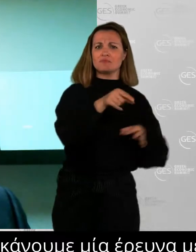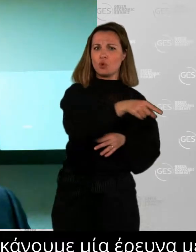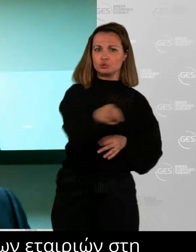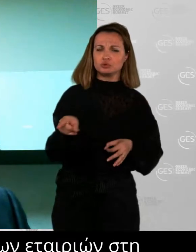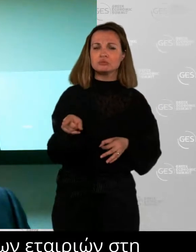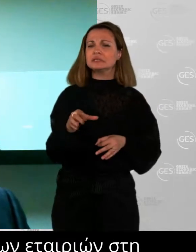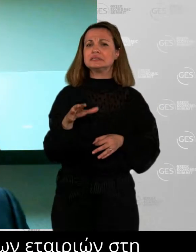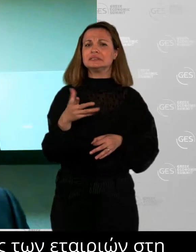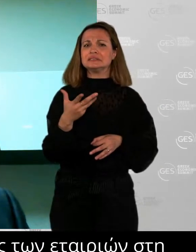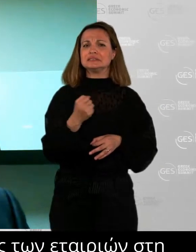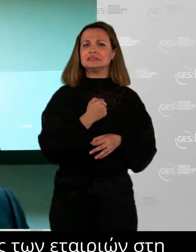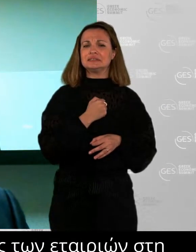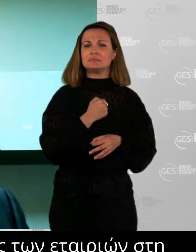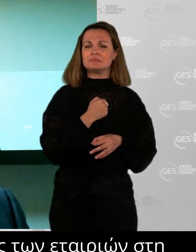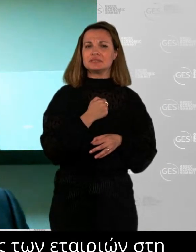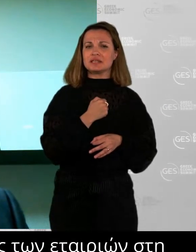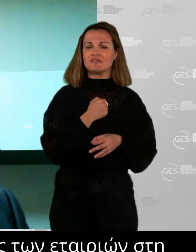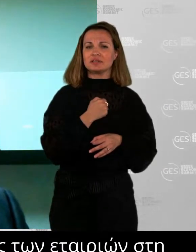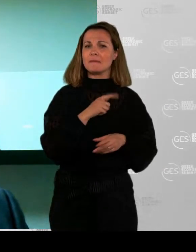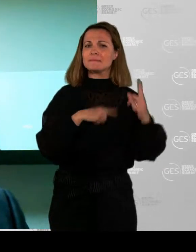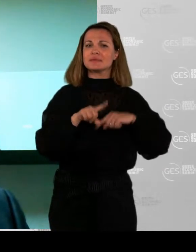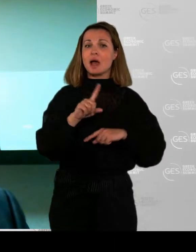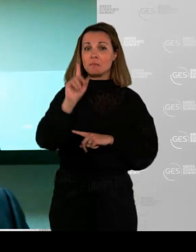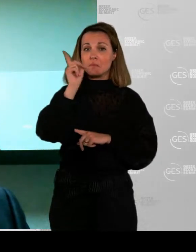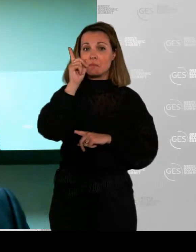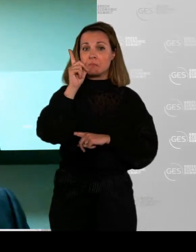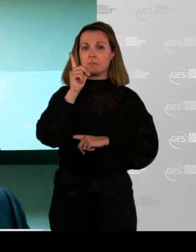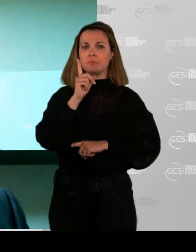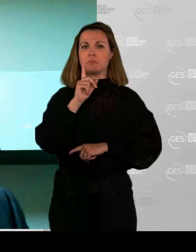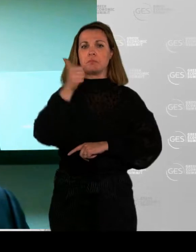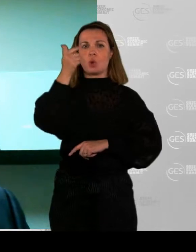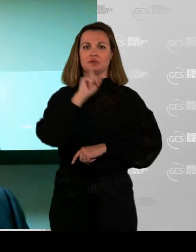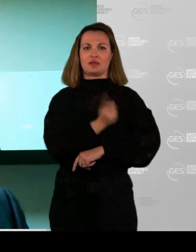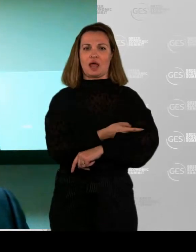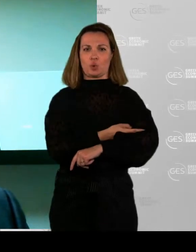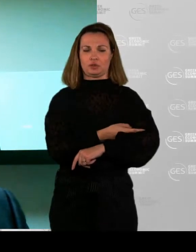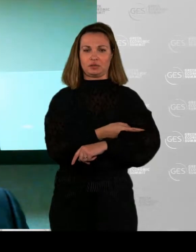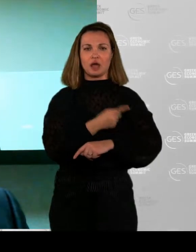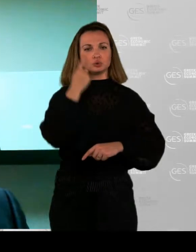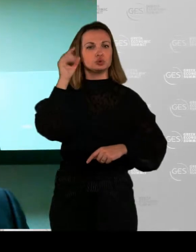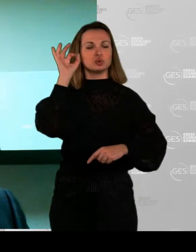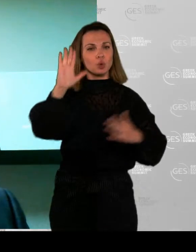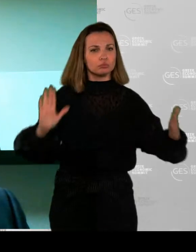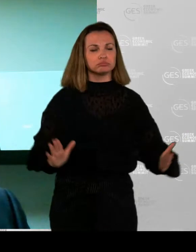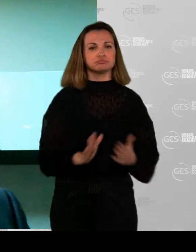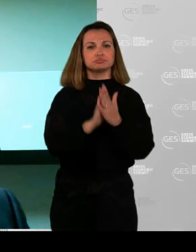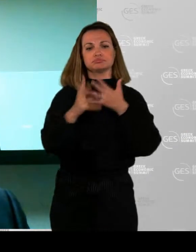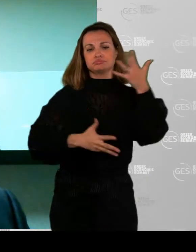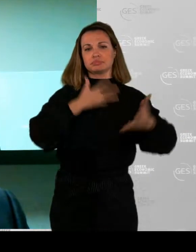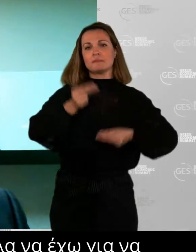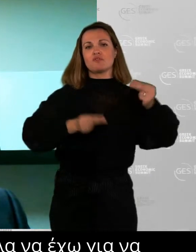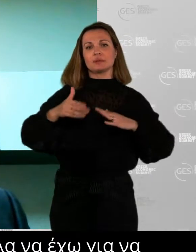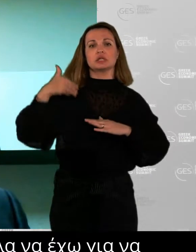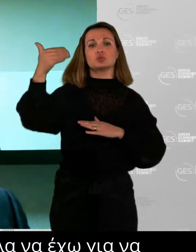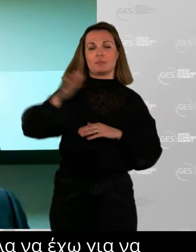ability they would want to have in order to manage future disruptions. And they cited the ability of their organization to adapt